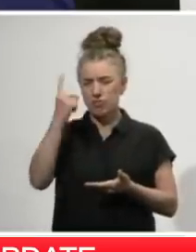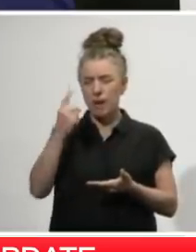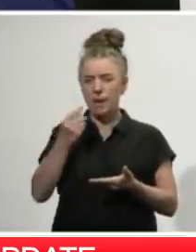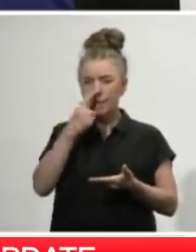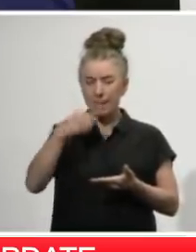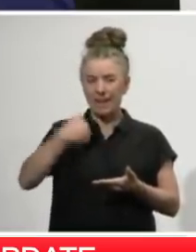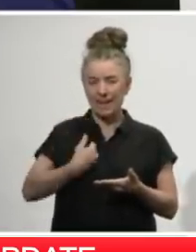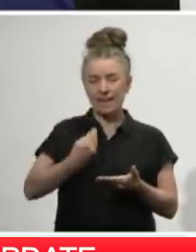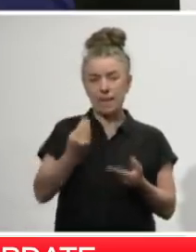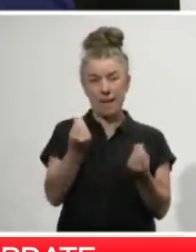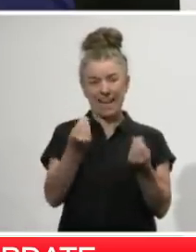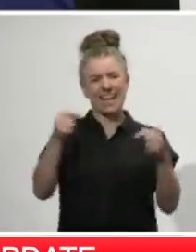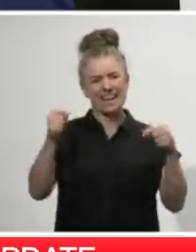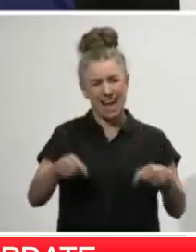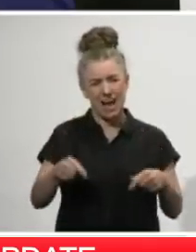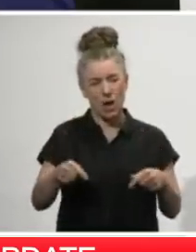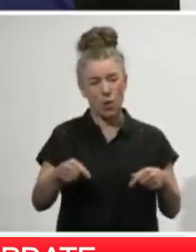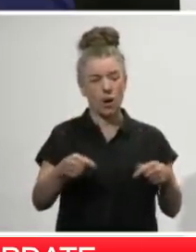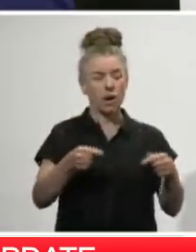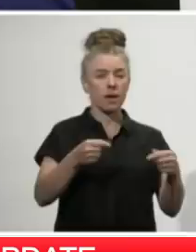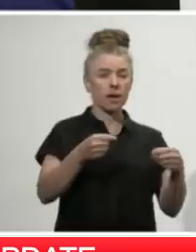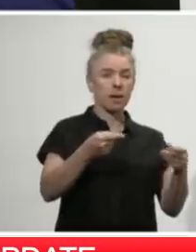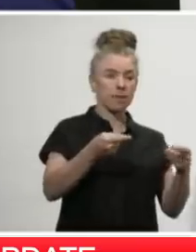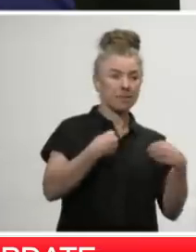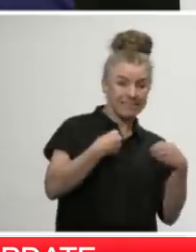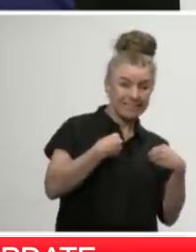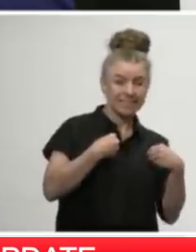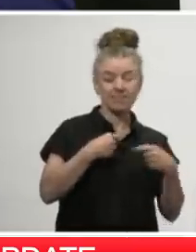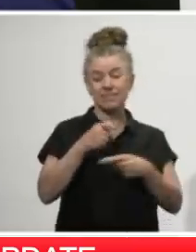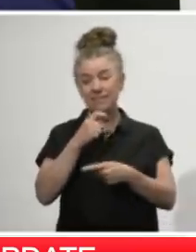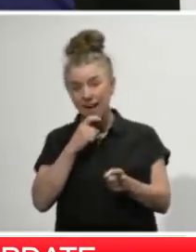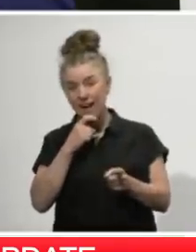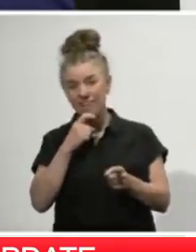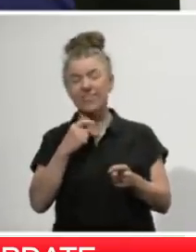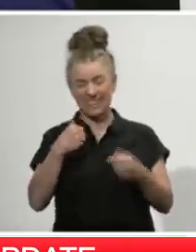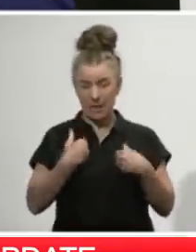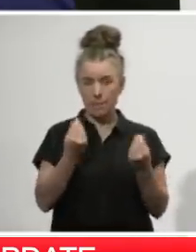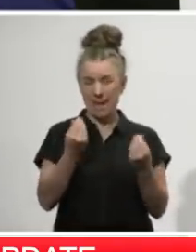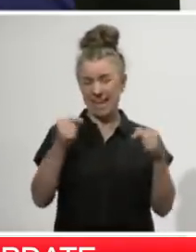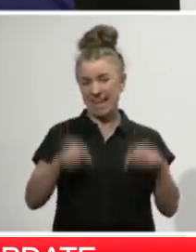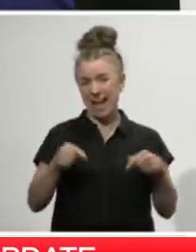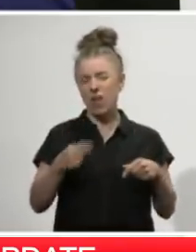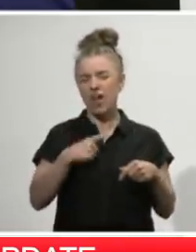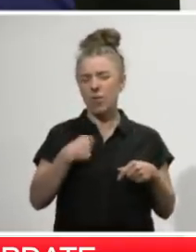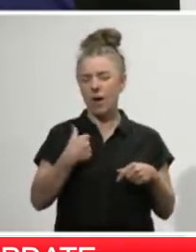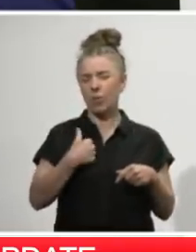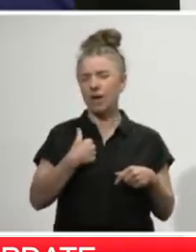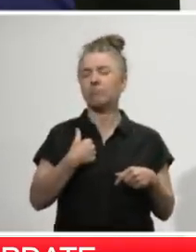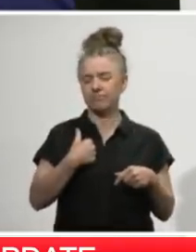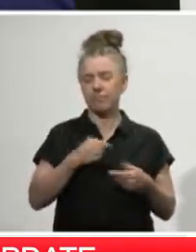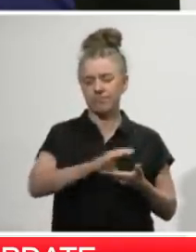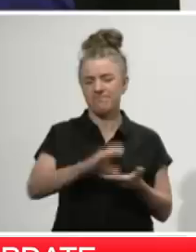for businesses and for their employees, which is why we moved to a mechanism that would enable that as quickly as possible.